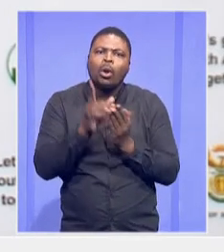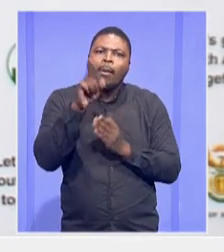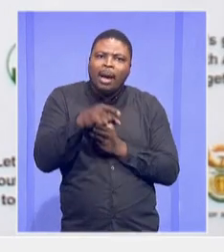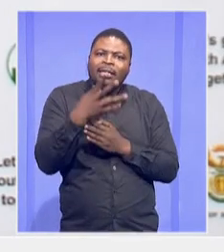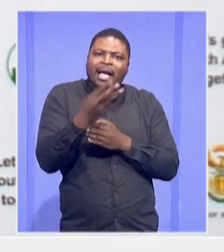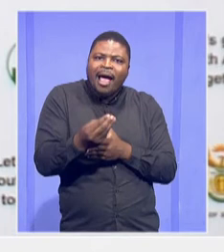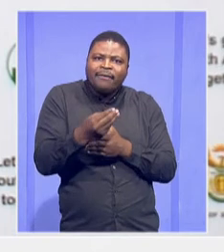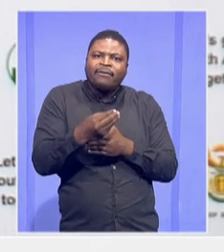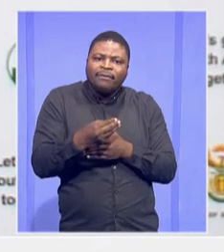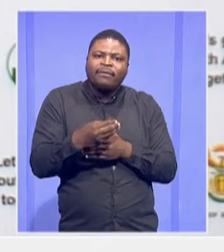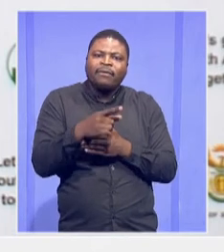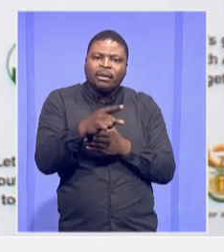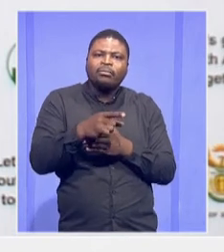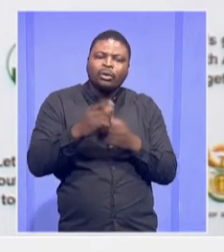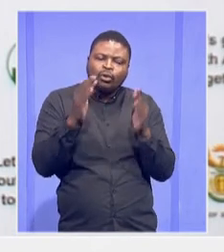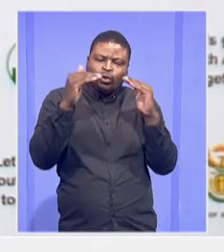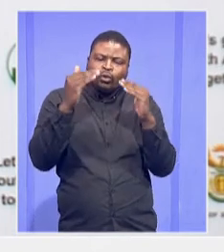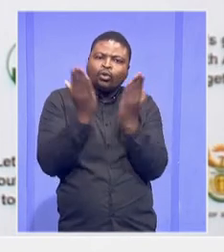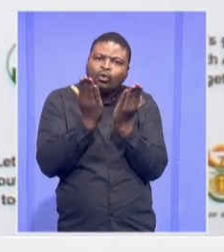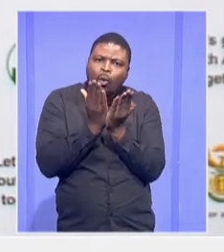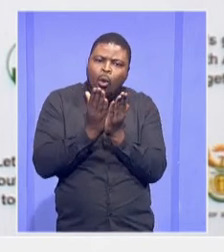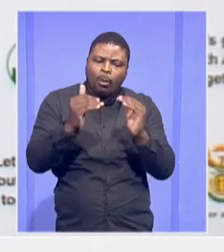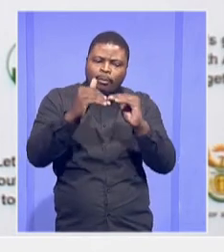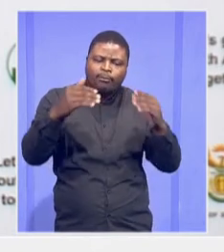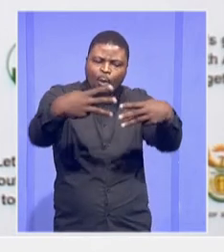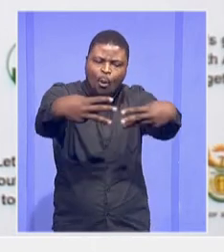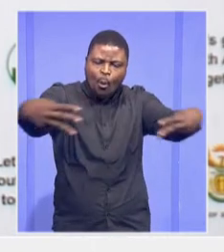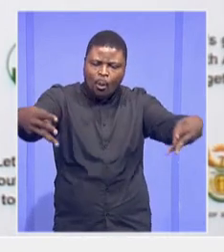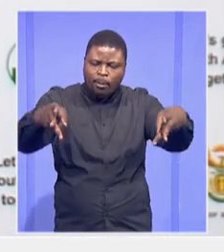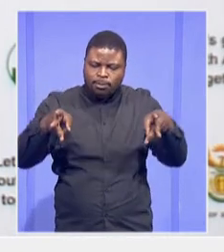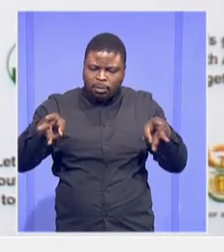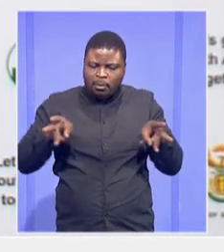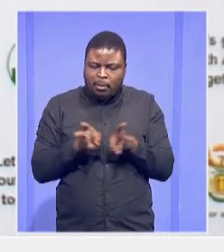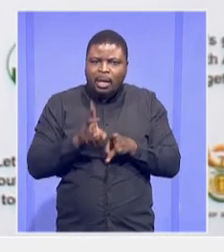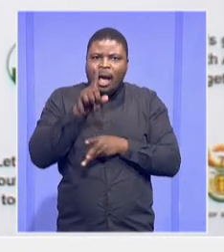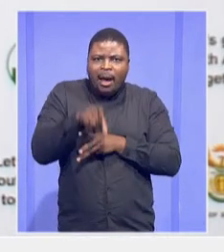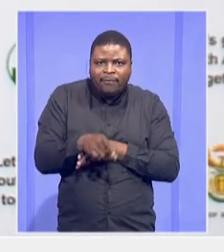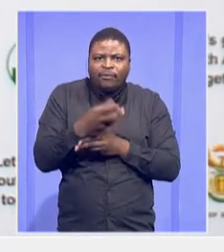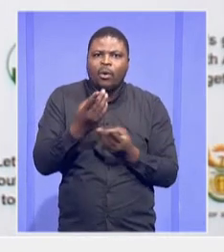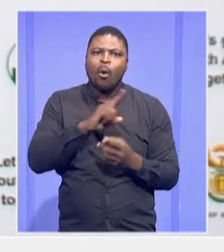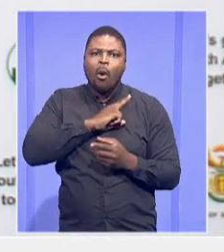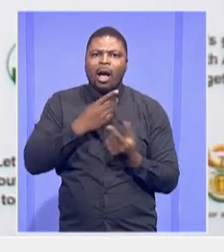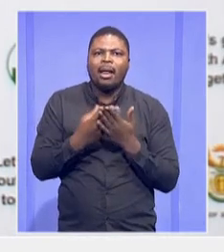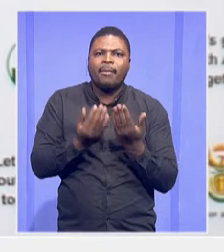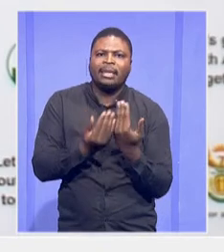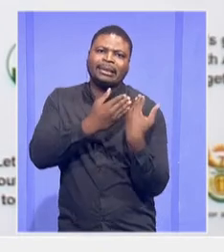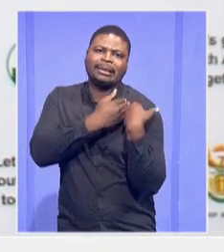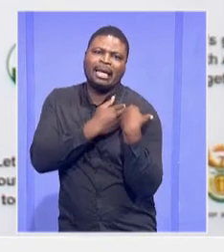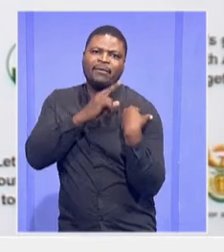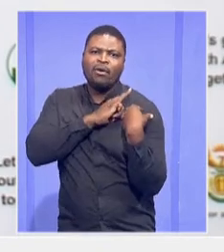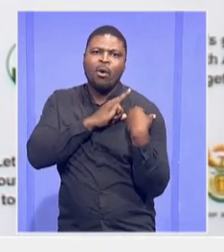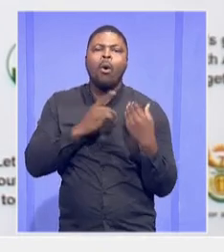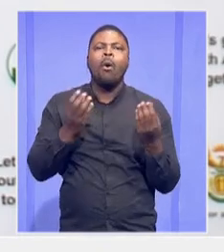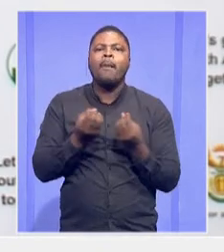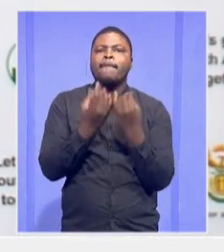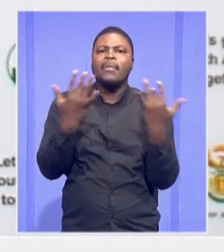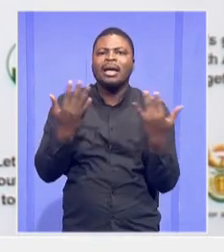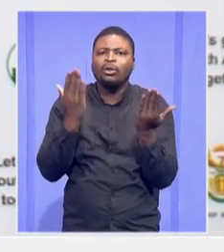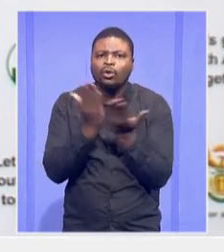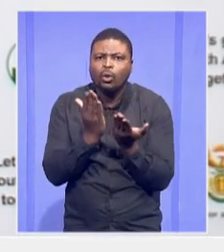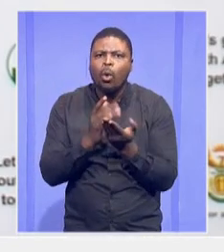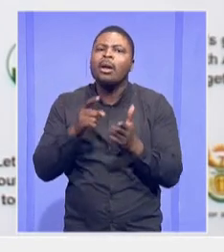issues of safety of learners. Many of our schools require appropriate fencing.